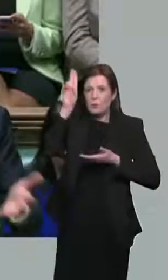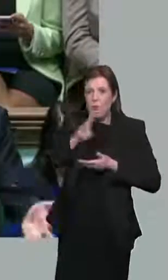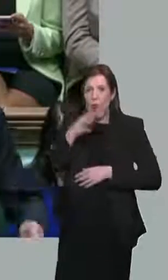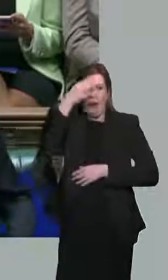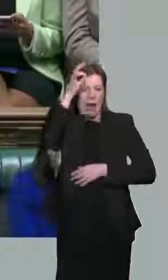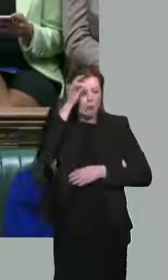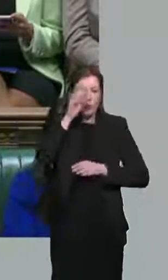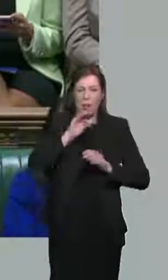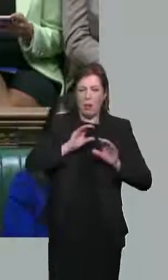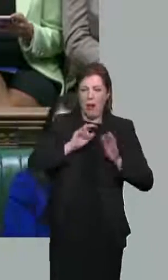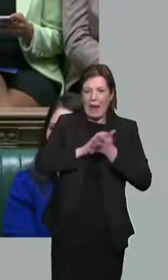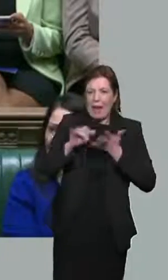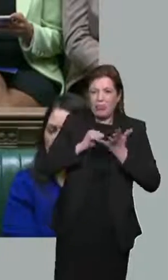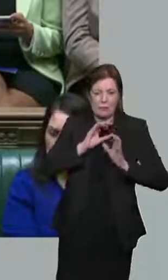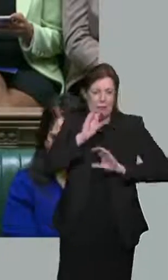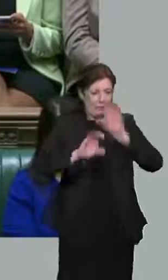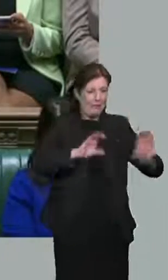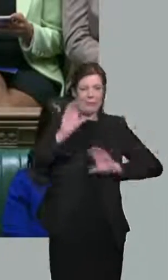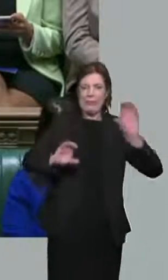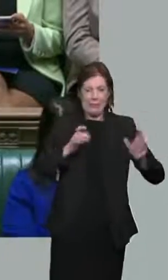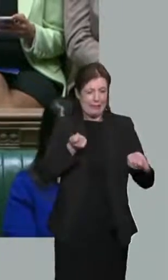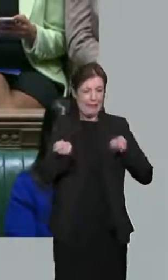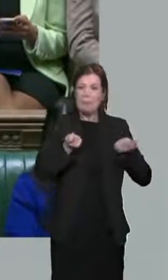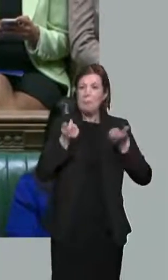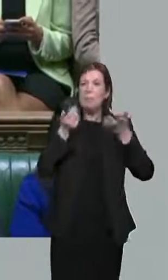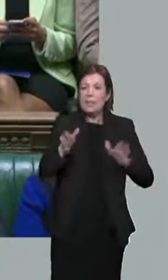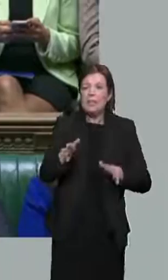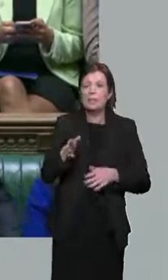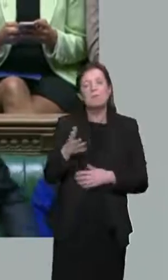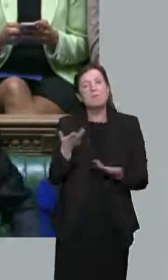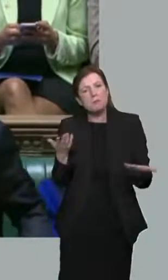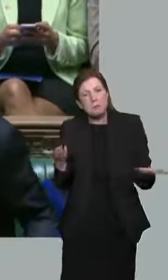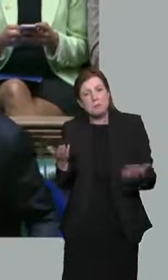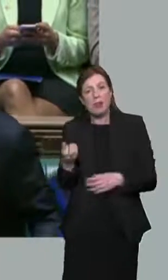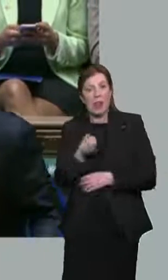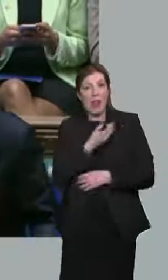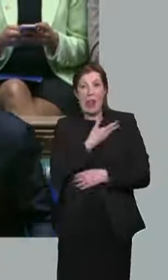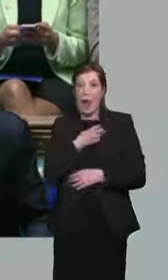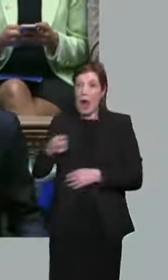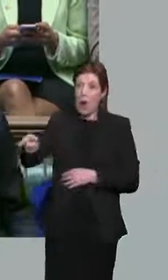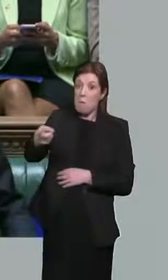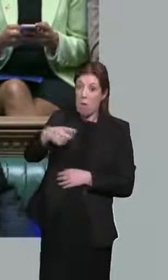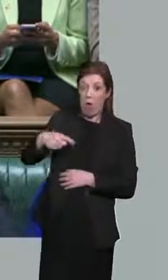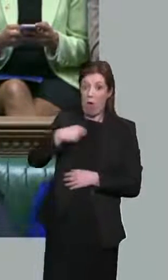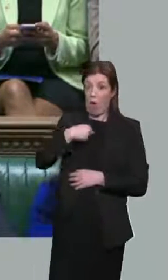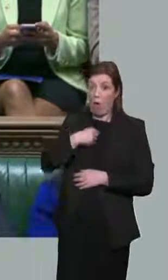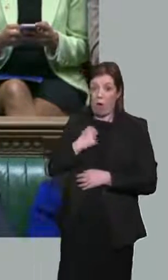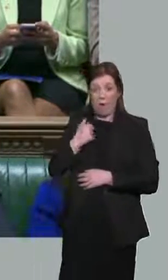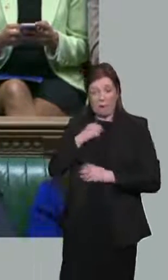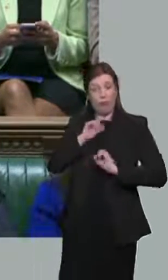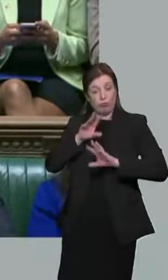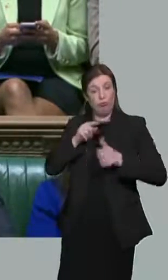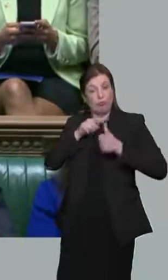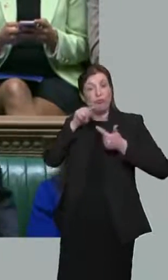councils and, yes, the NHS. Because, whilst her party supported all of those policies at the time,